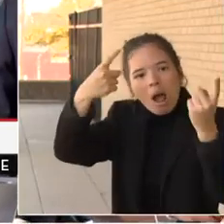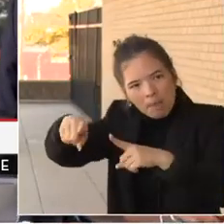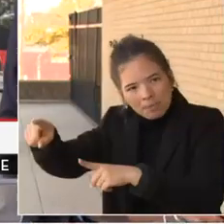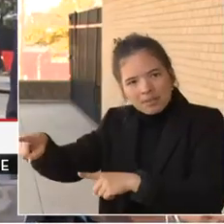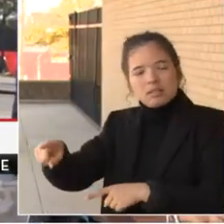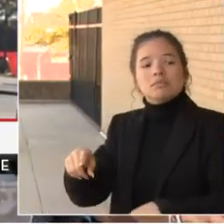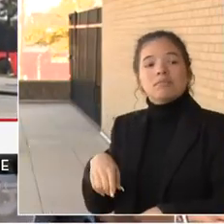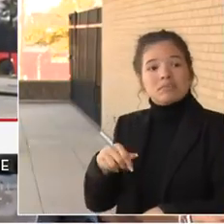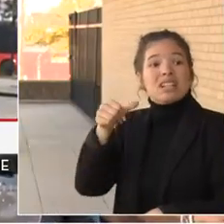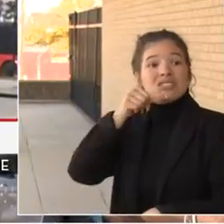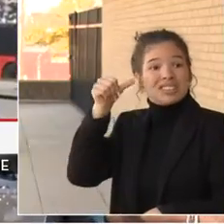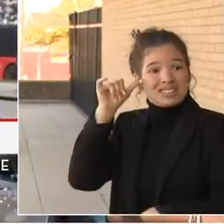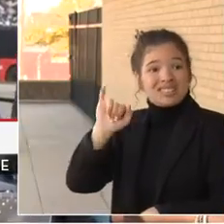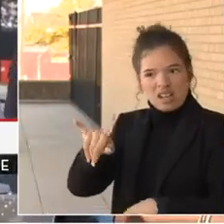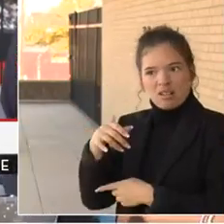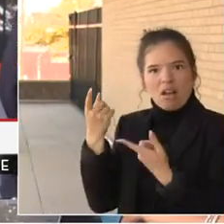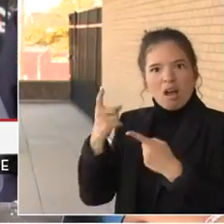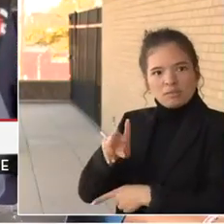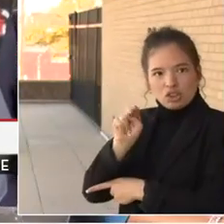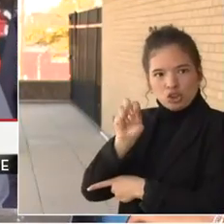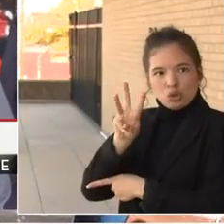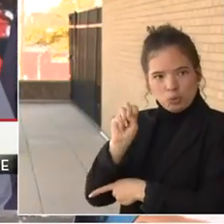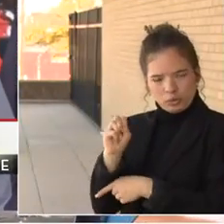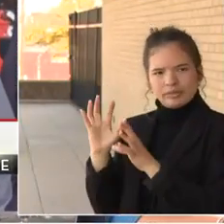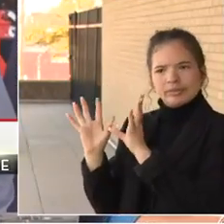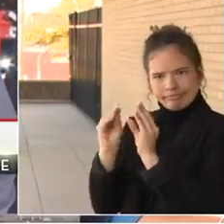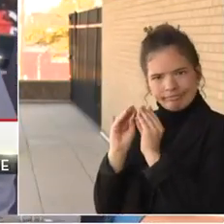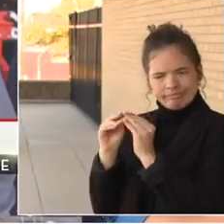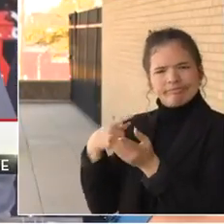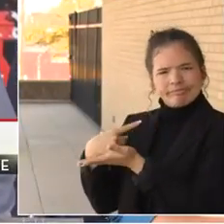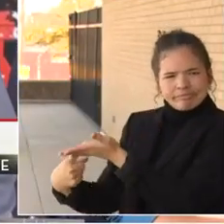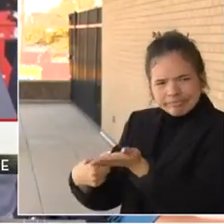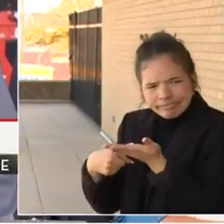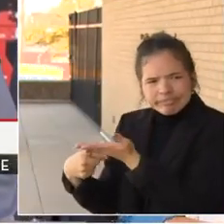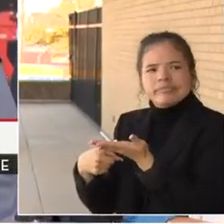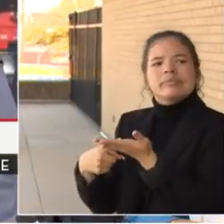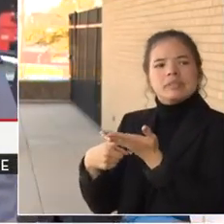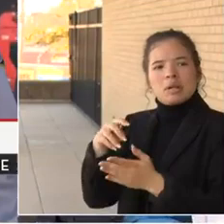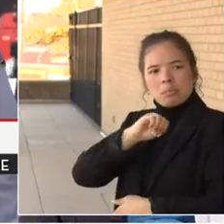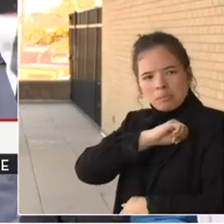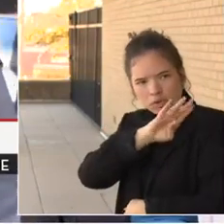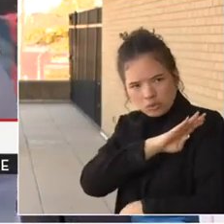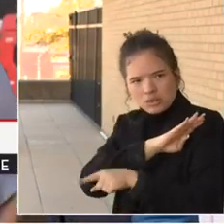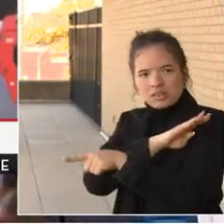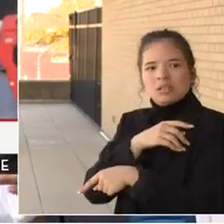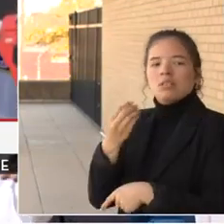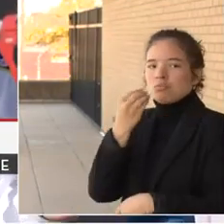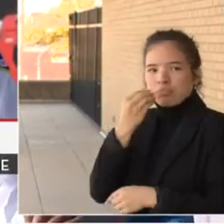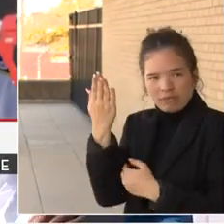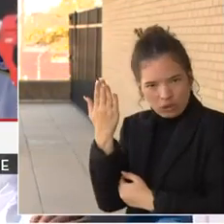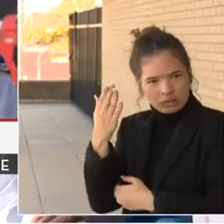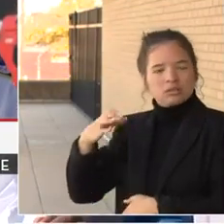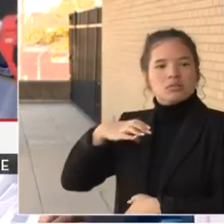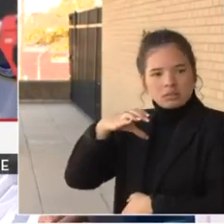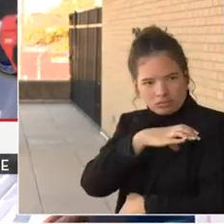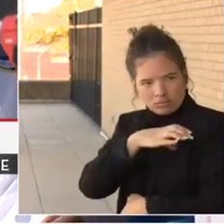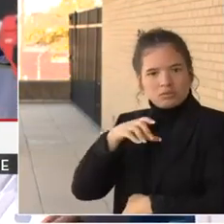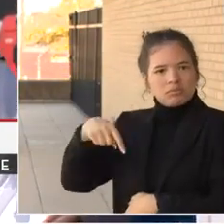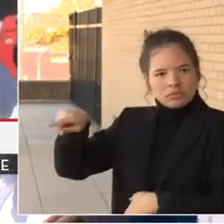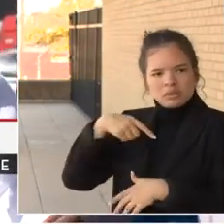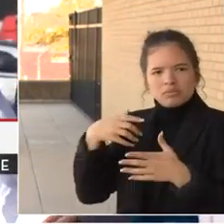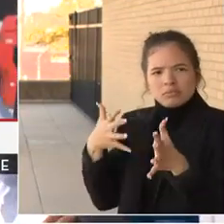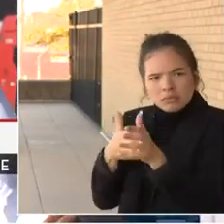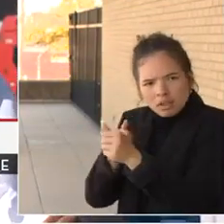about what's happening on the city. Last week, the mayor did a breakfast with the council where we gave the city an update. I think the thing that we are dealing with here